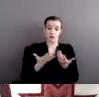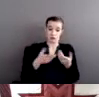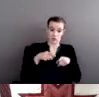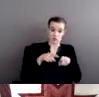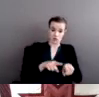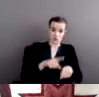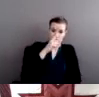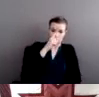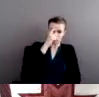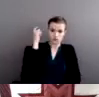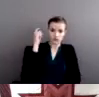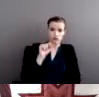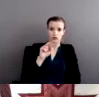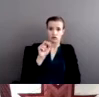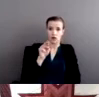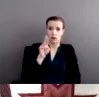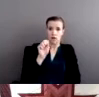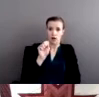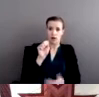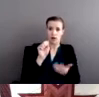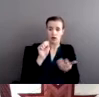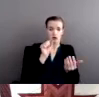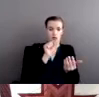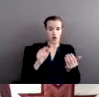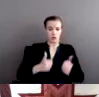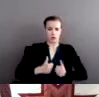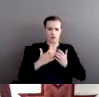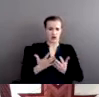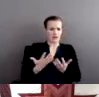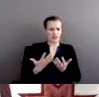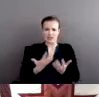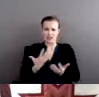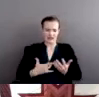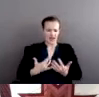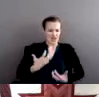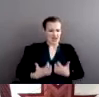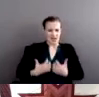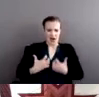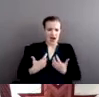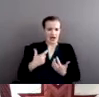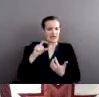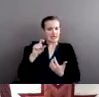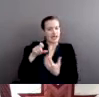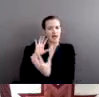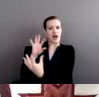there's a need among many survivors to find the spiritual or ceremonial